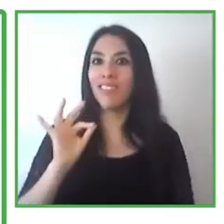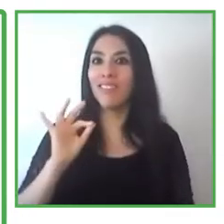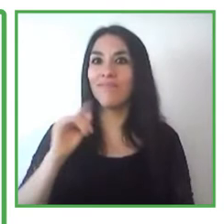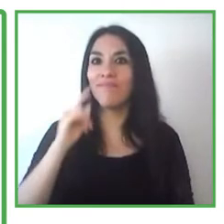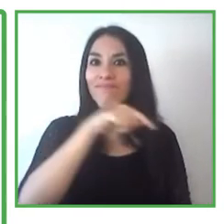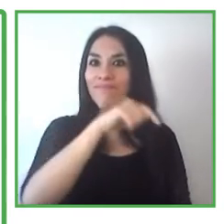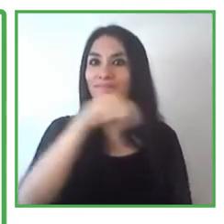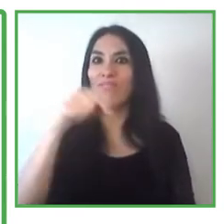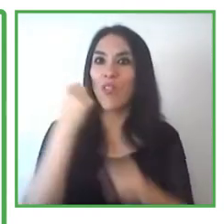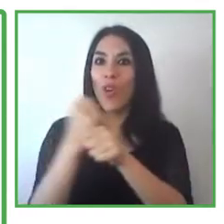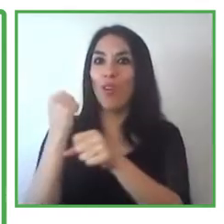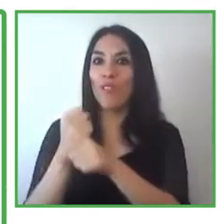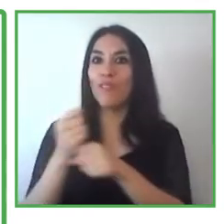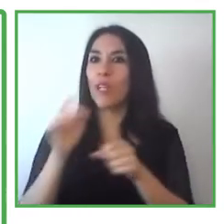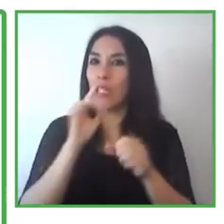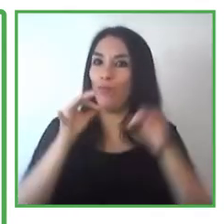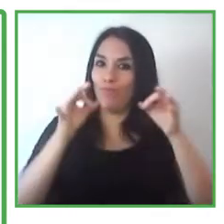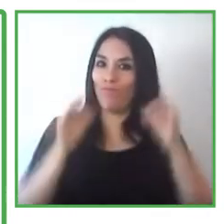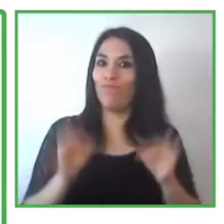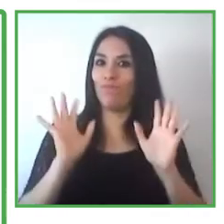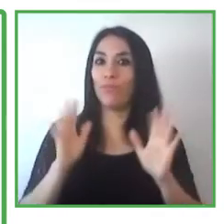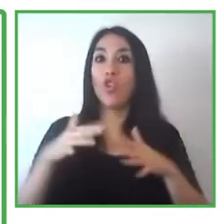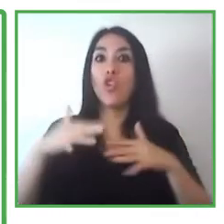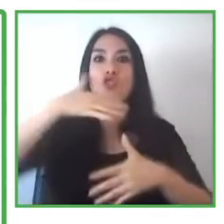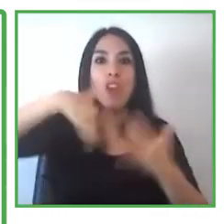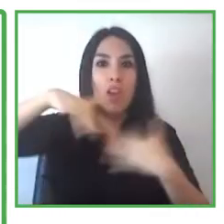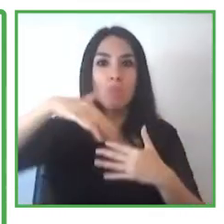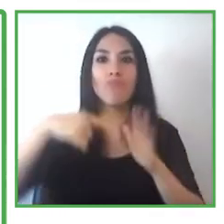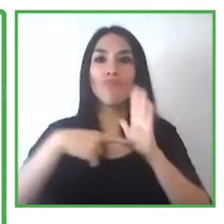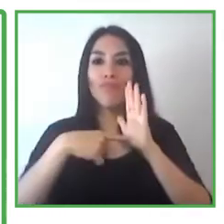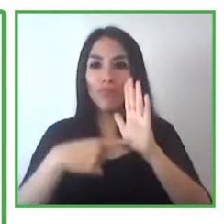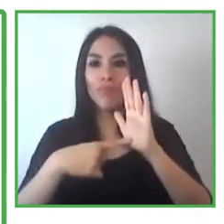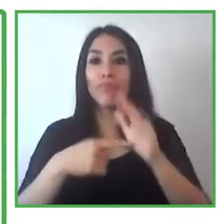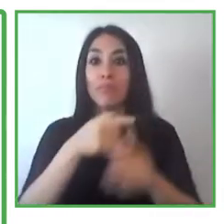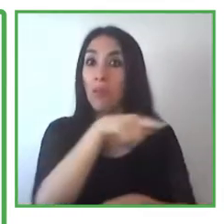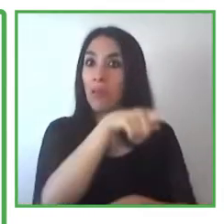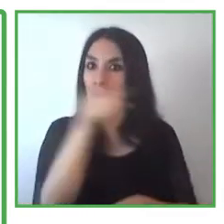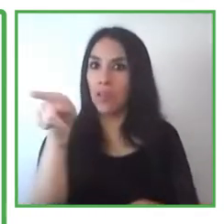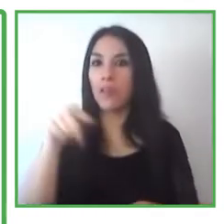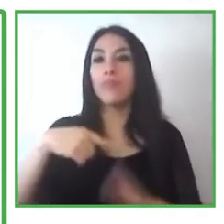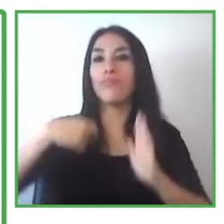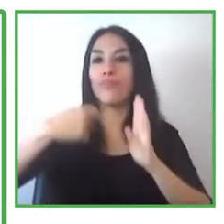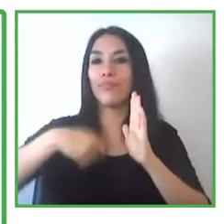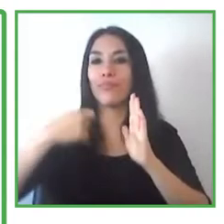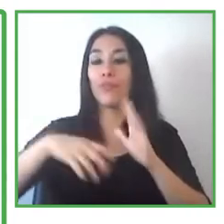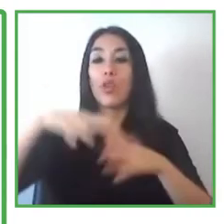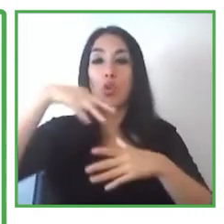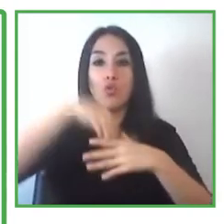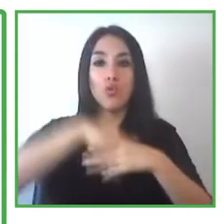an honor as a ministry, a social ministry to present this